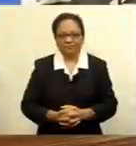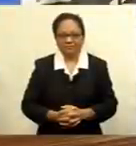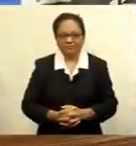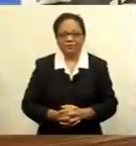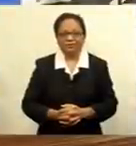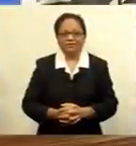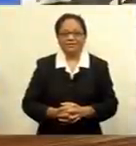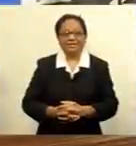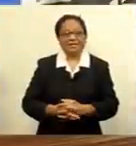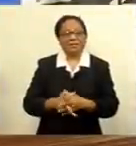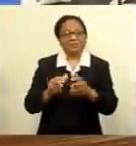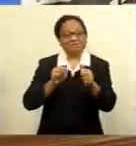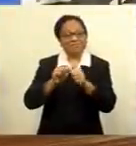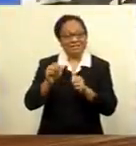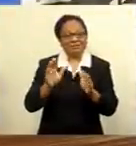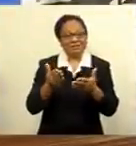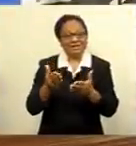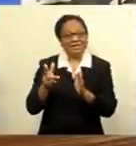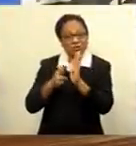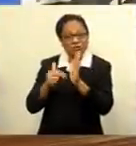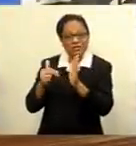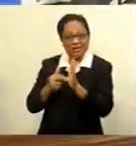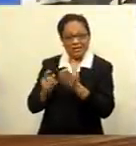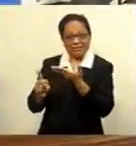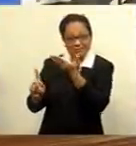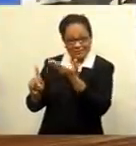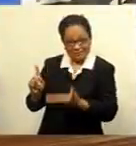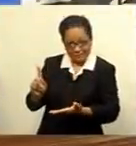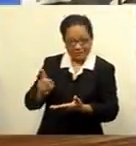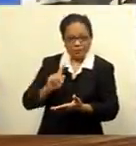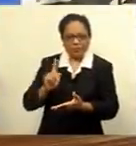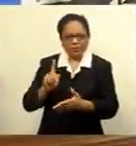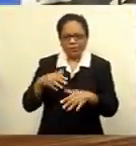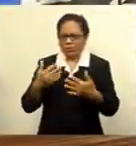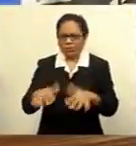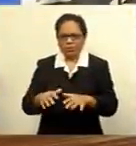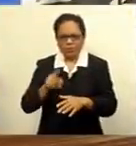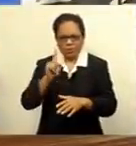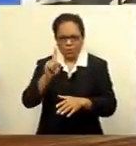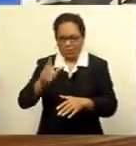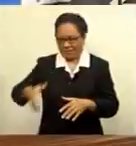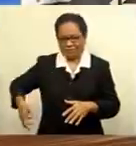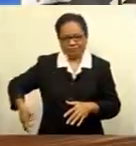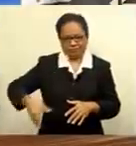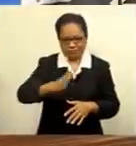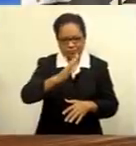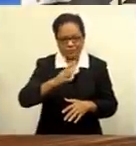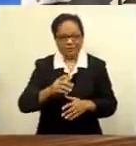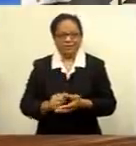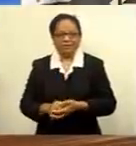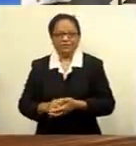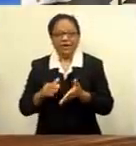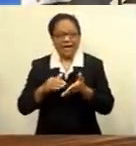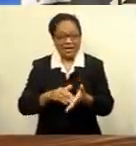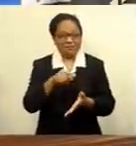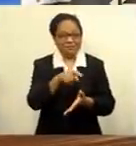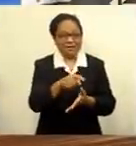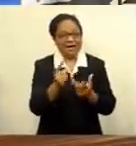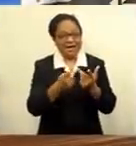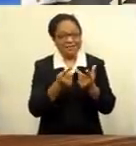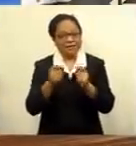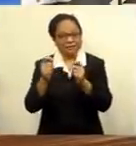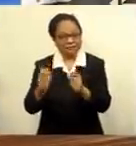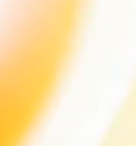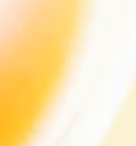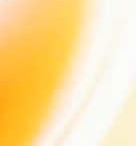In play of the day, All Blacks fly half Borden Barrett's outrageous one-handed flick pass to Luke Jacobson to set up a try against Argentina